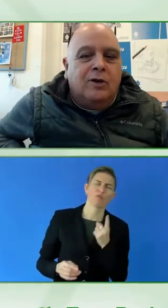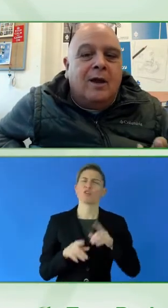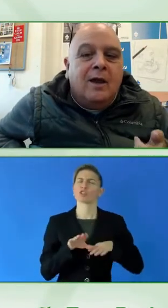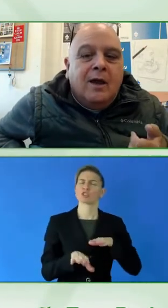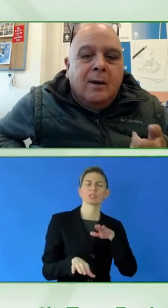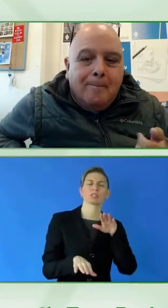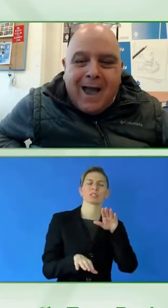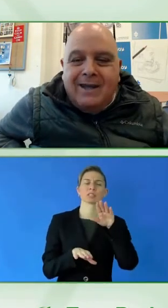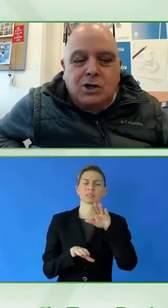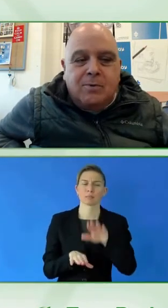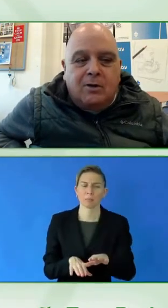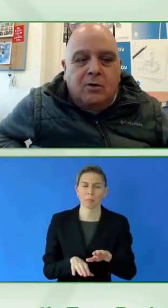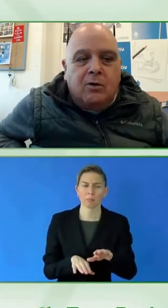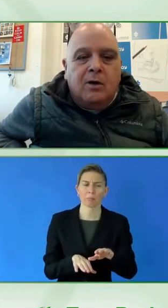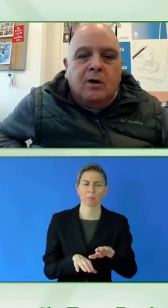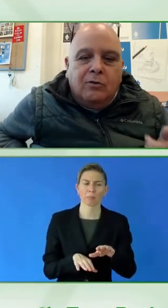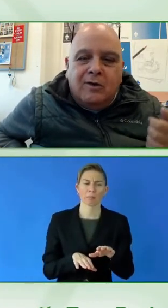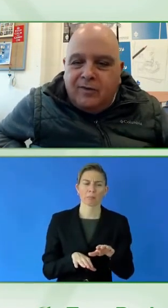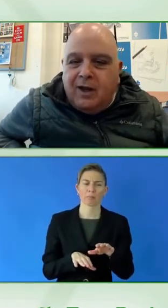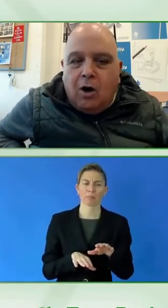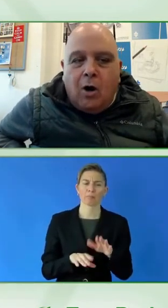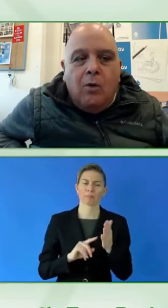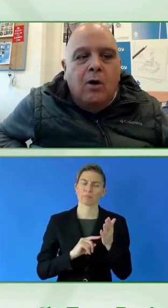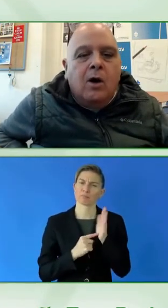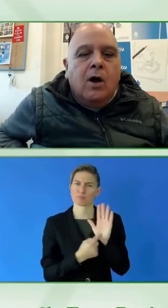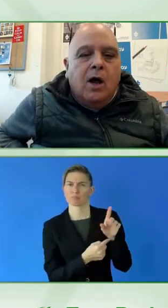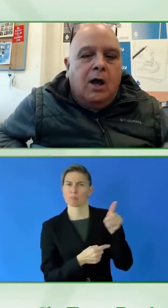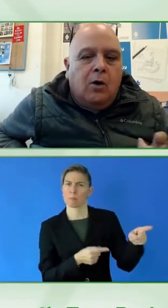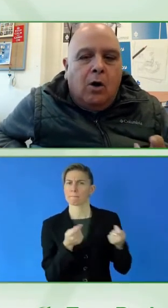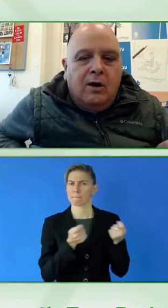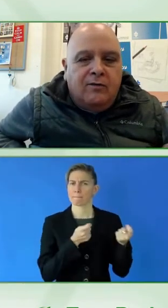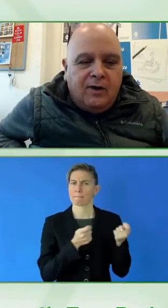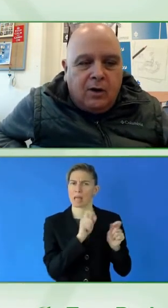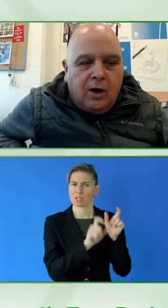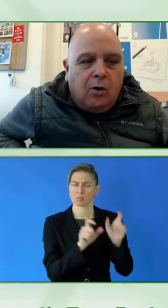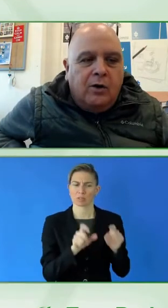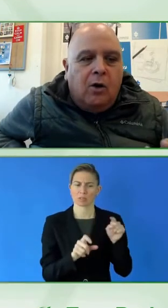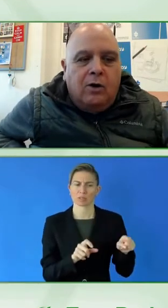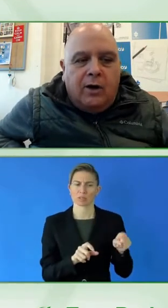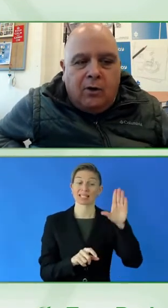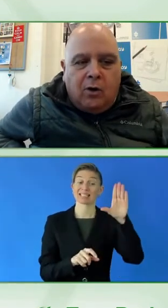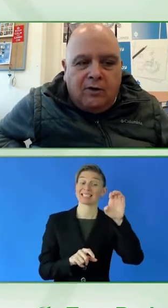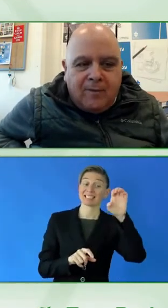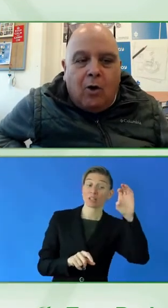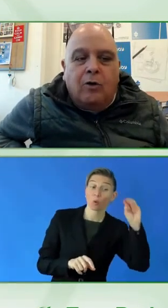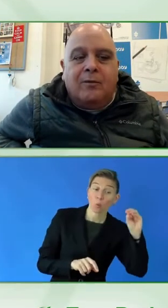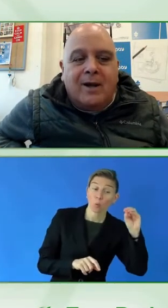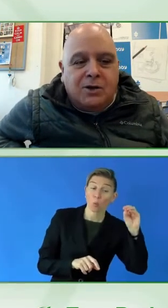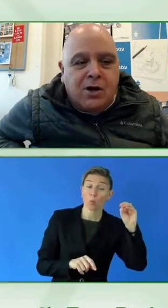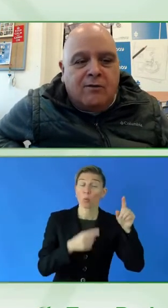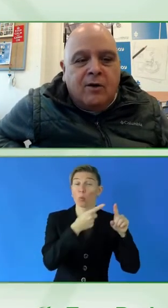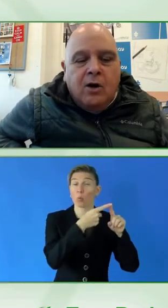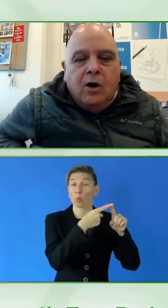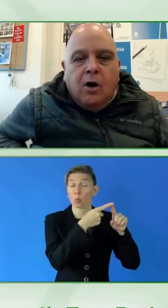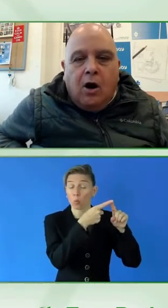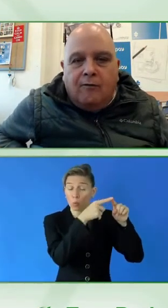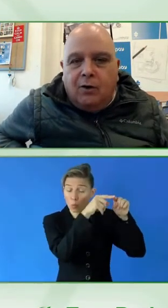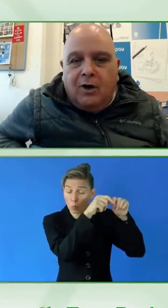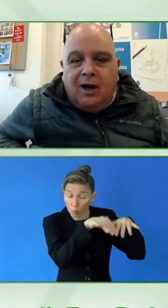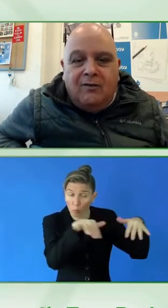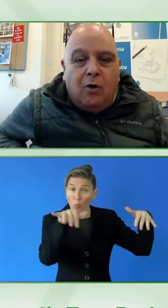to the management, to the CEO and all the managers